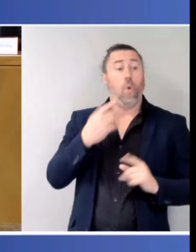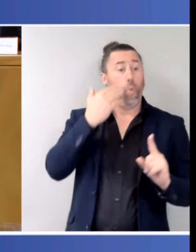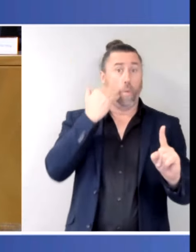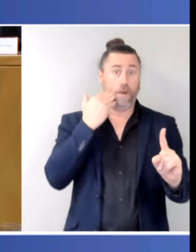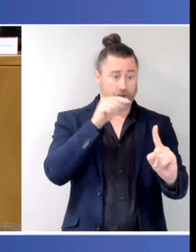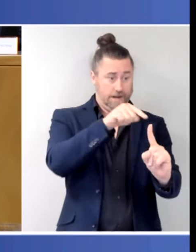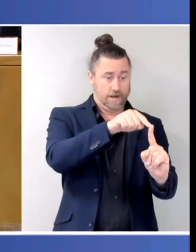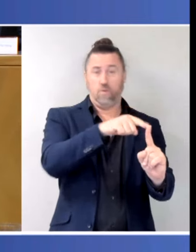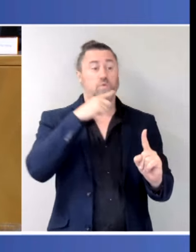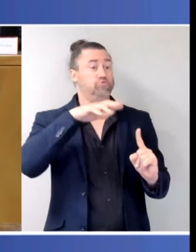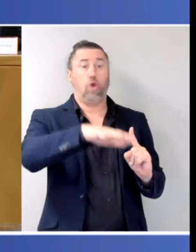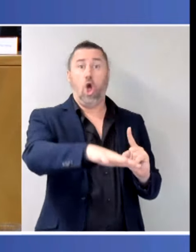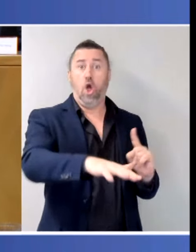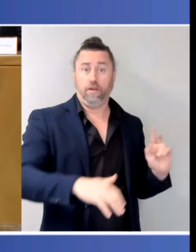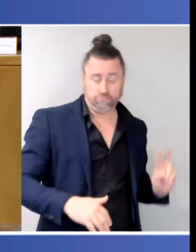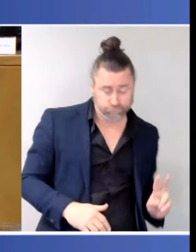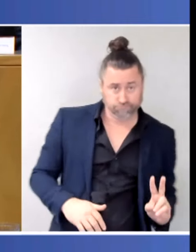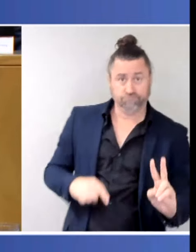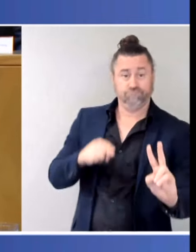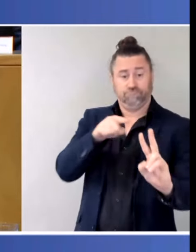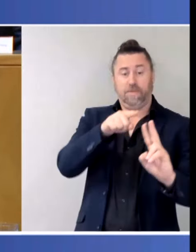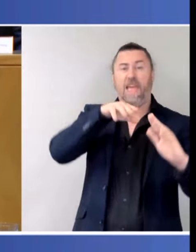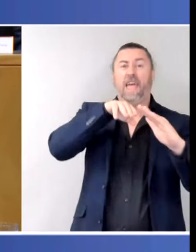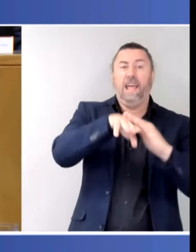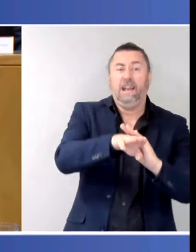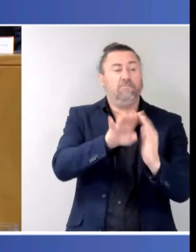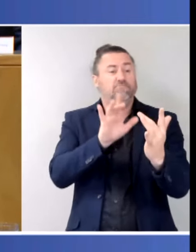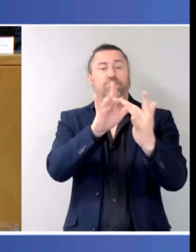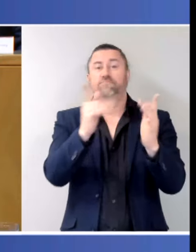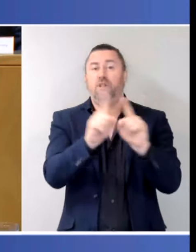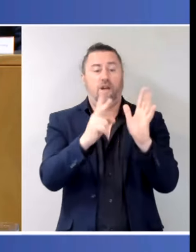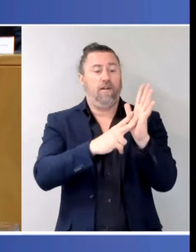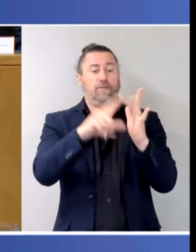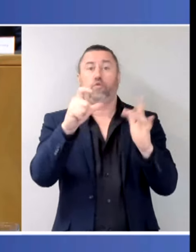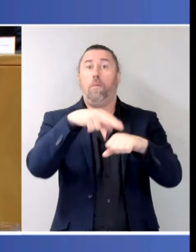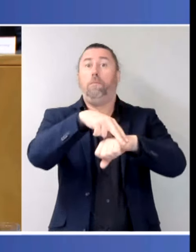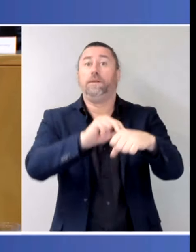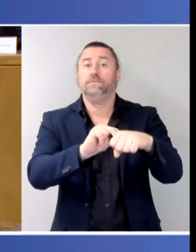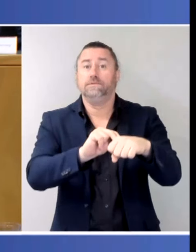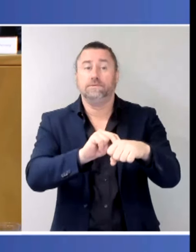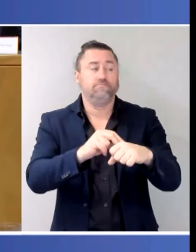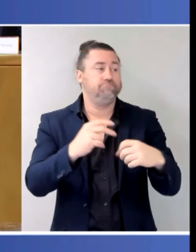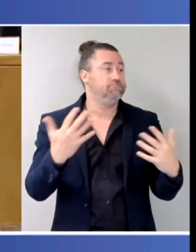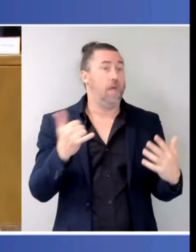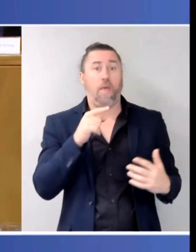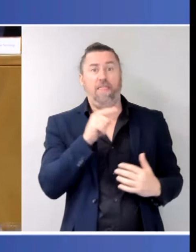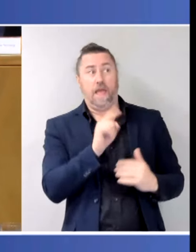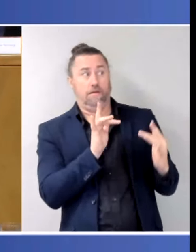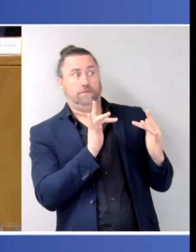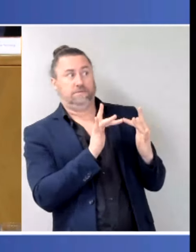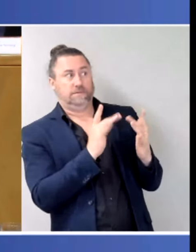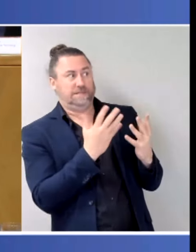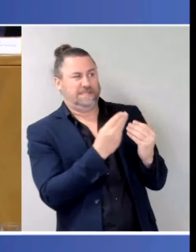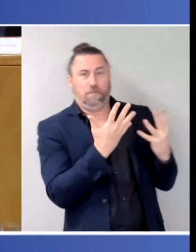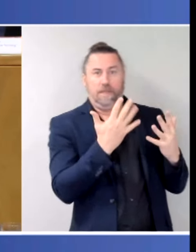to a point in the system, it might be through Victoria Police, it might be through reaching out and providing support to a specialist agency.